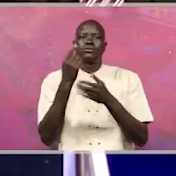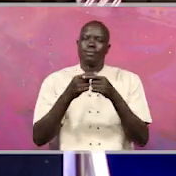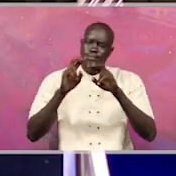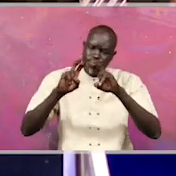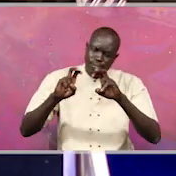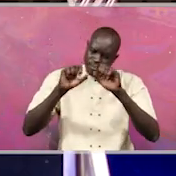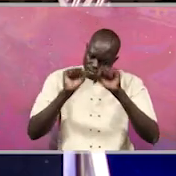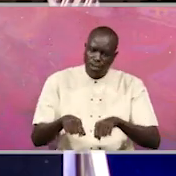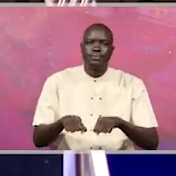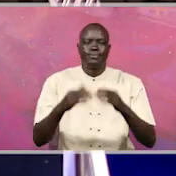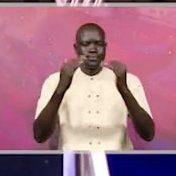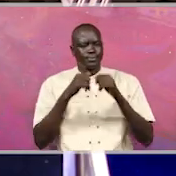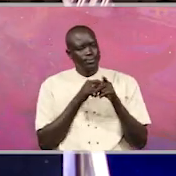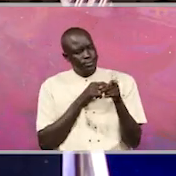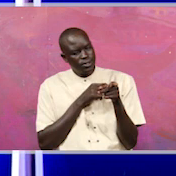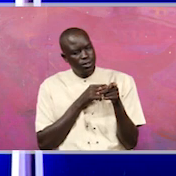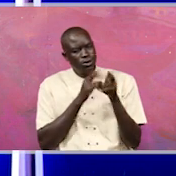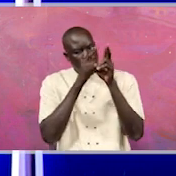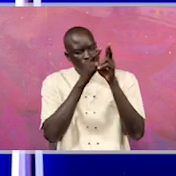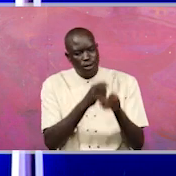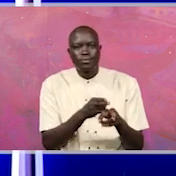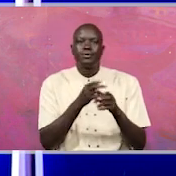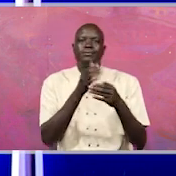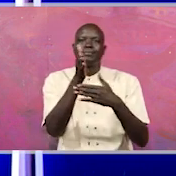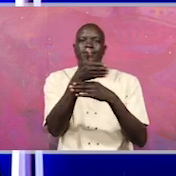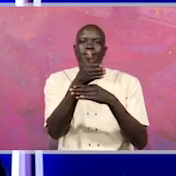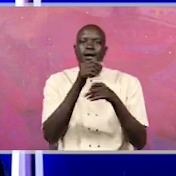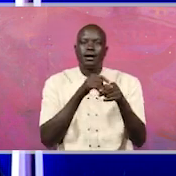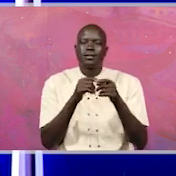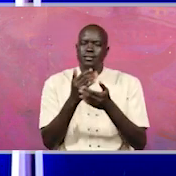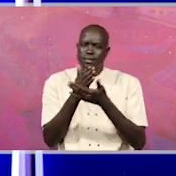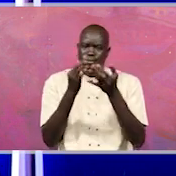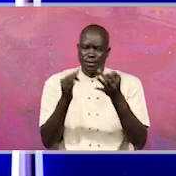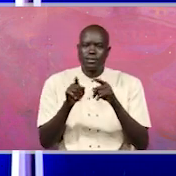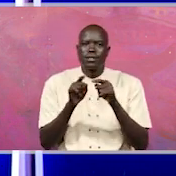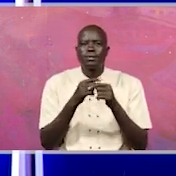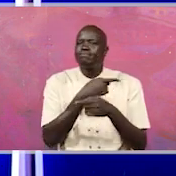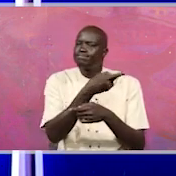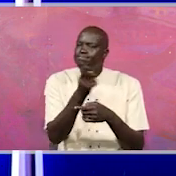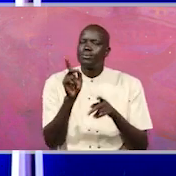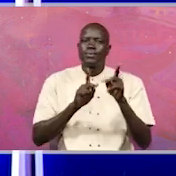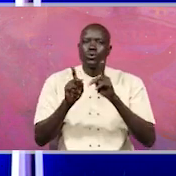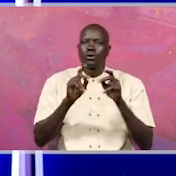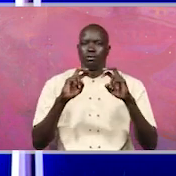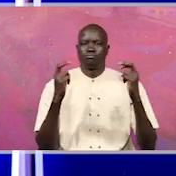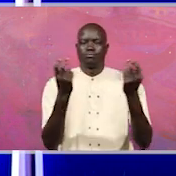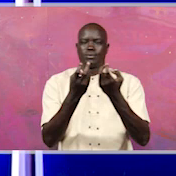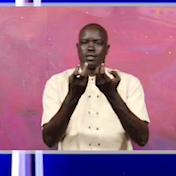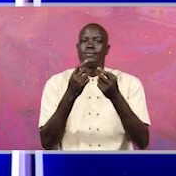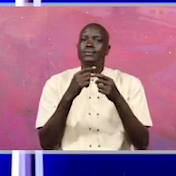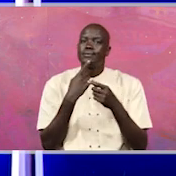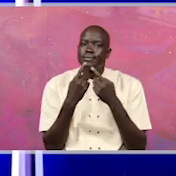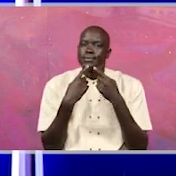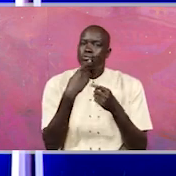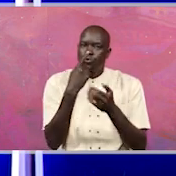Okay. Honorable Minister, something that comes out from all the panelists here has to do with the integrity of people.